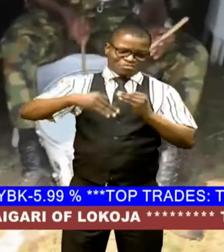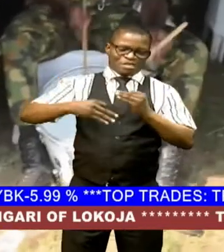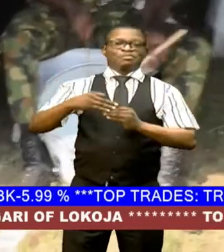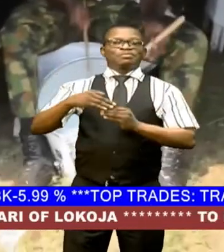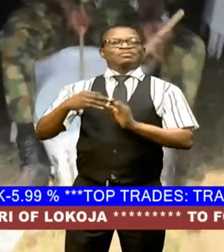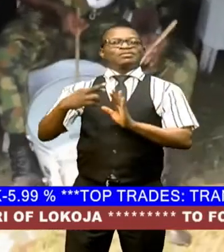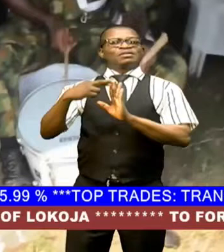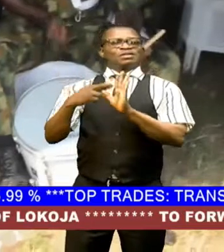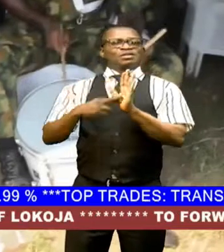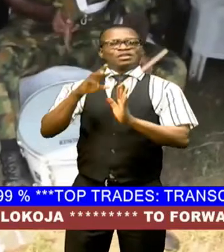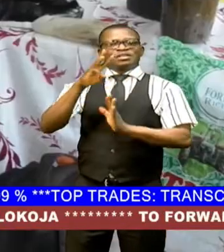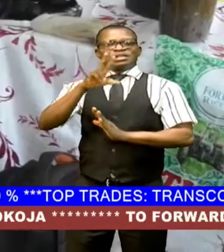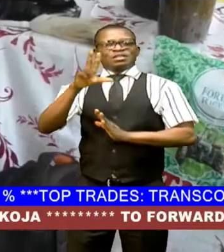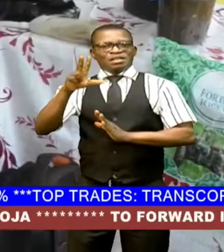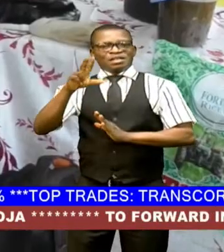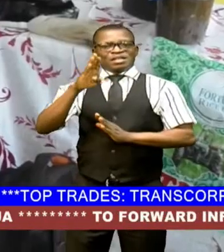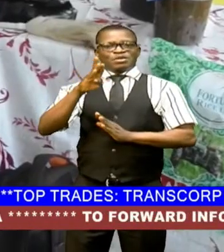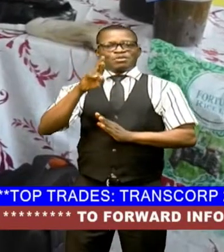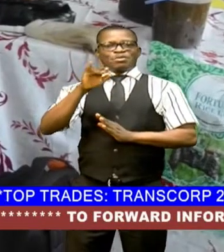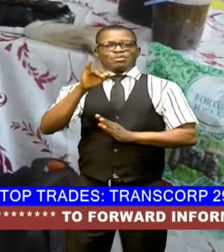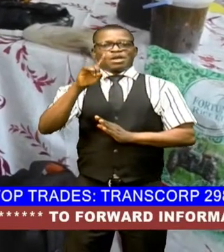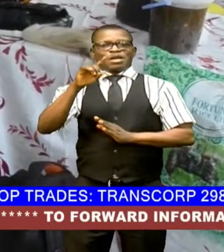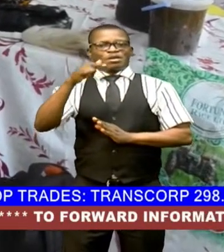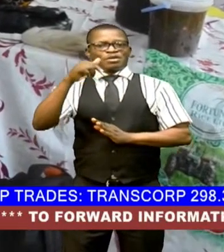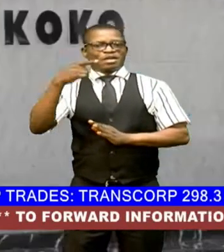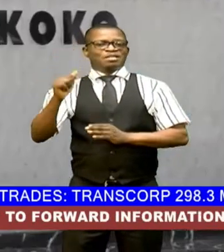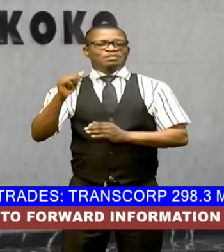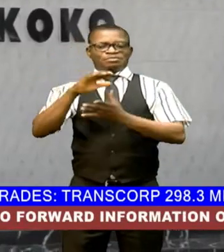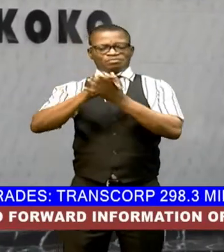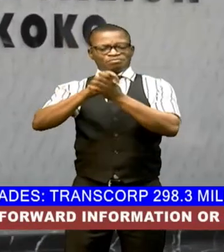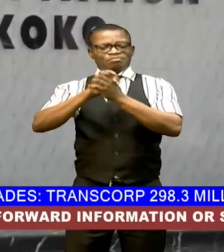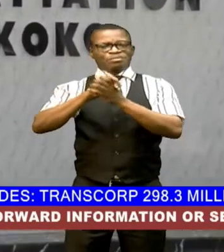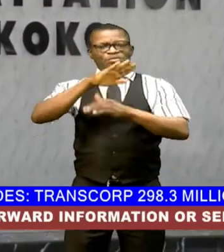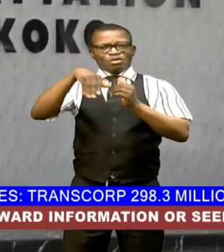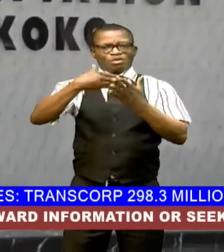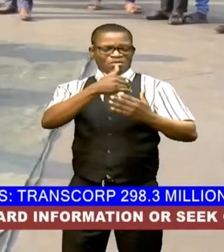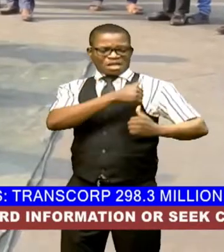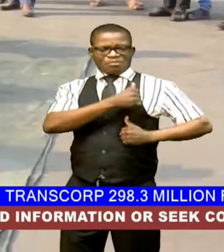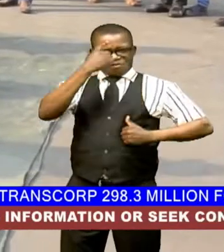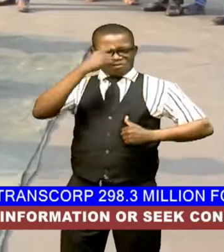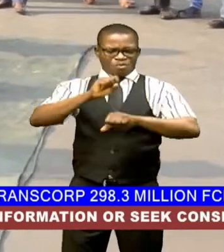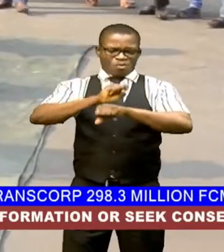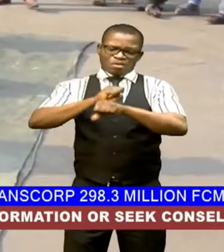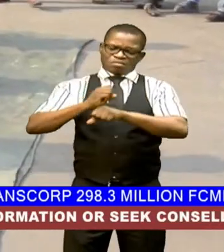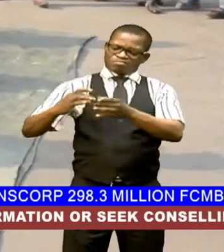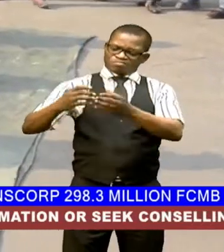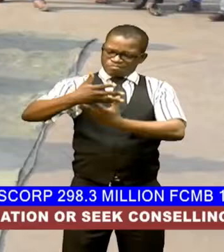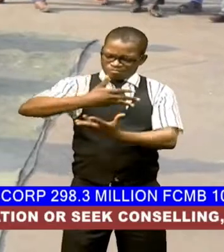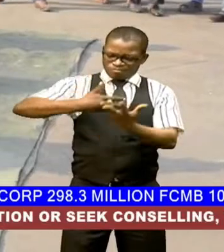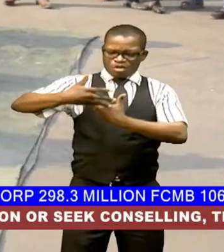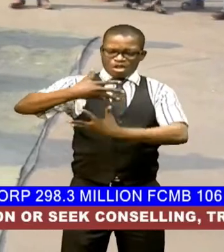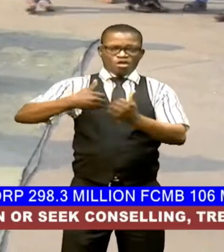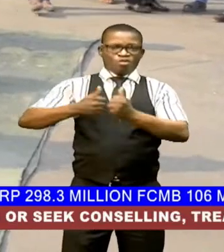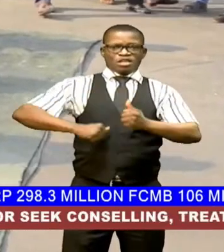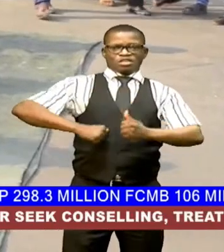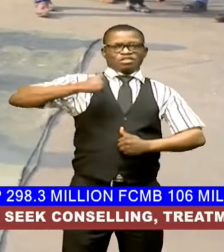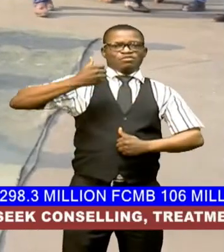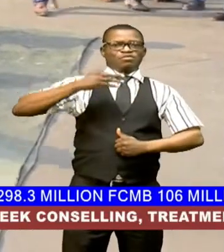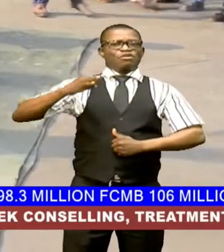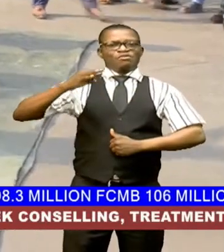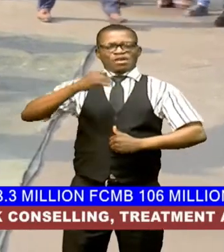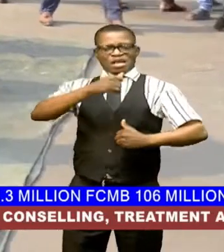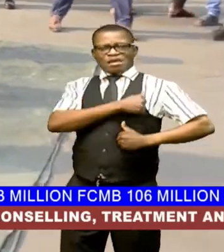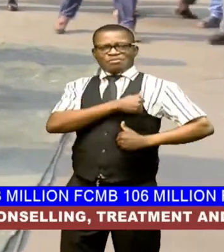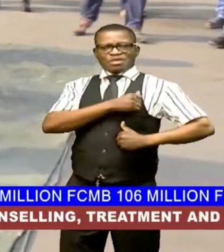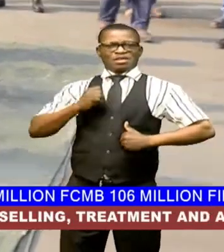brigade commander brigadier general sanusi aliw commanded the battalion for working in adherence with a chief of army staff philosophy of